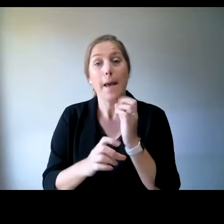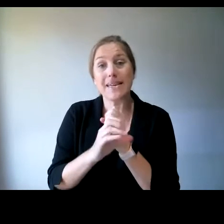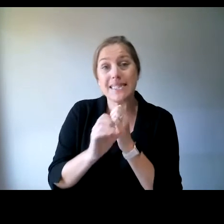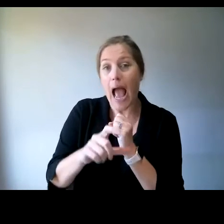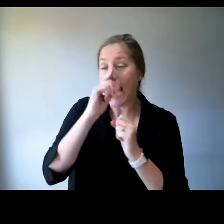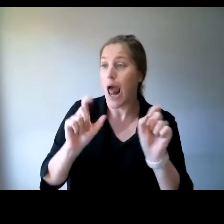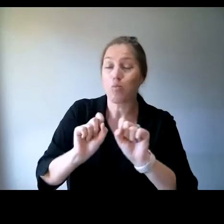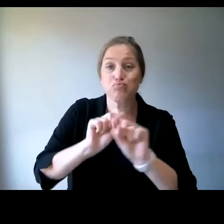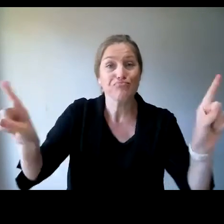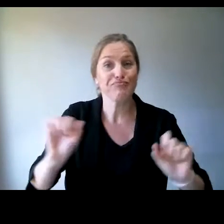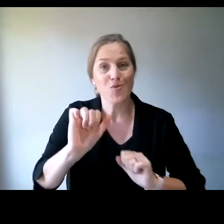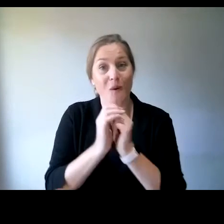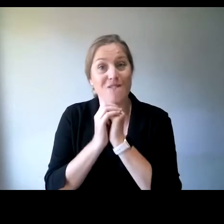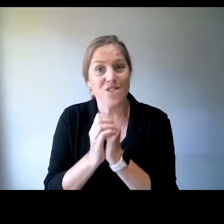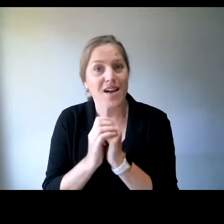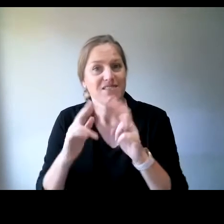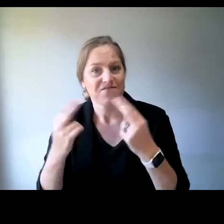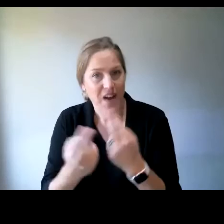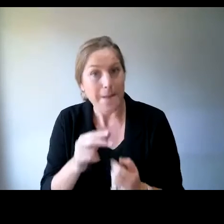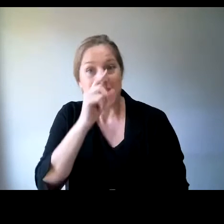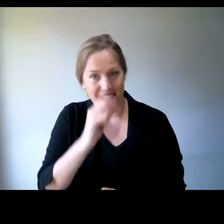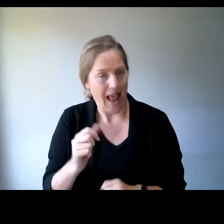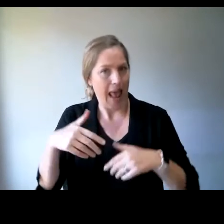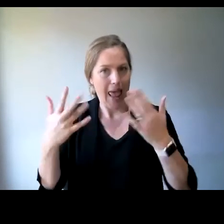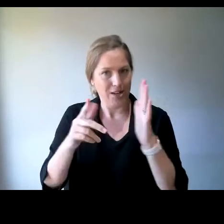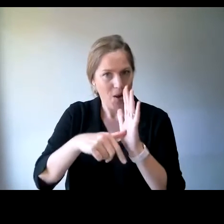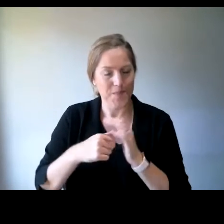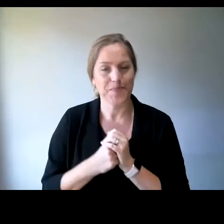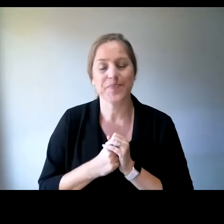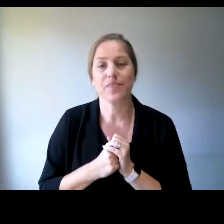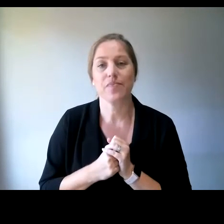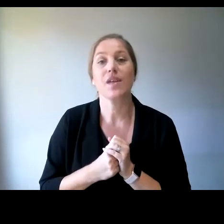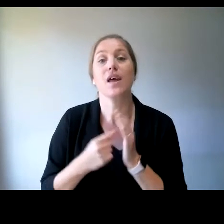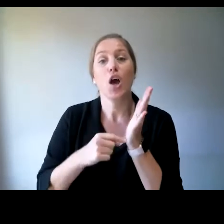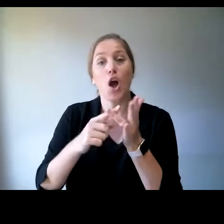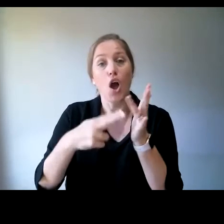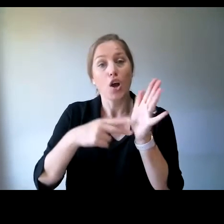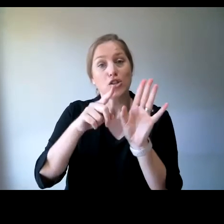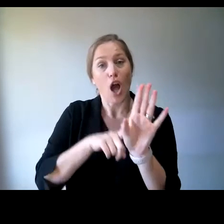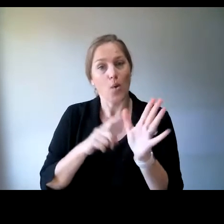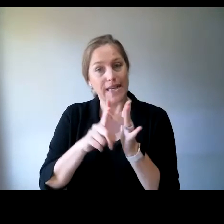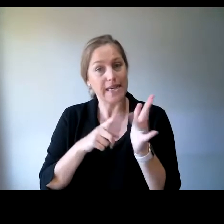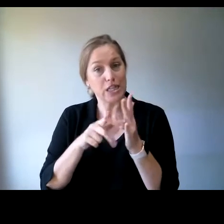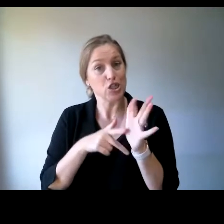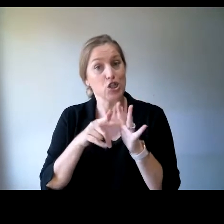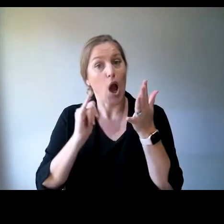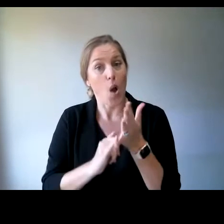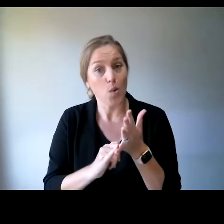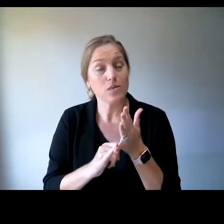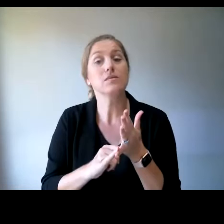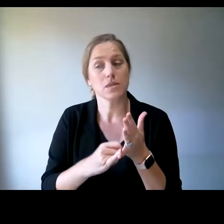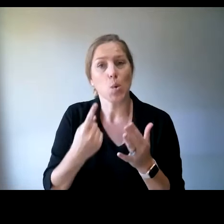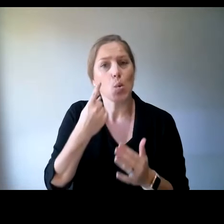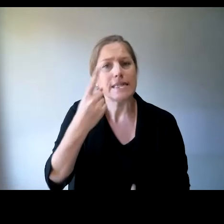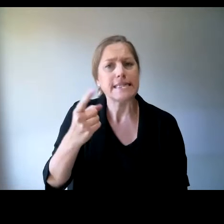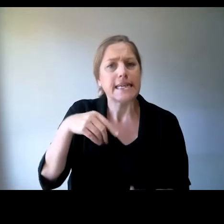you will get online and do that by the end of this session. Tony Jones, who's one of our Alliance members, you'll see his name appearing in the chat